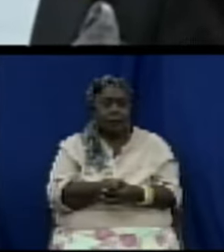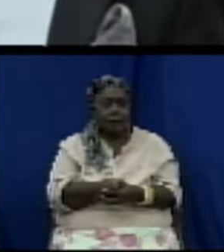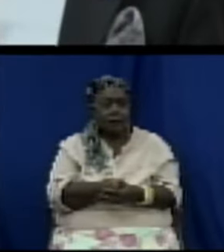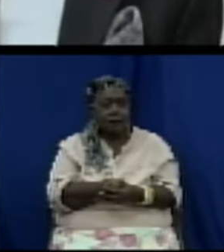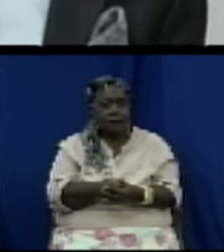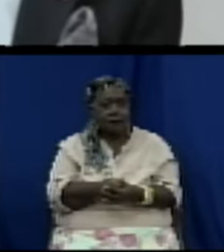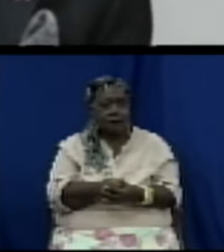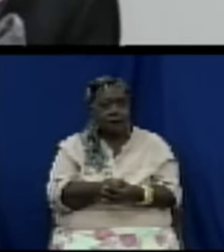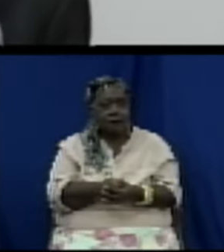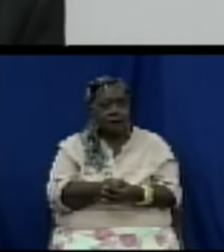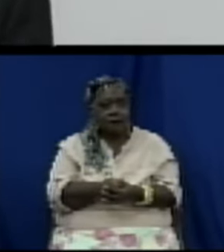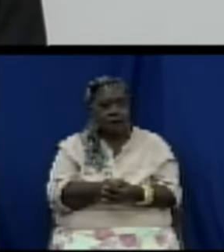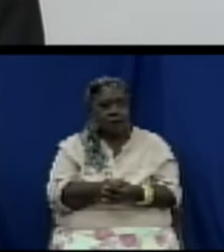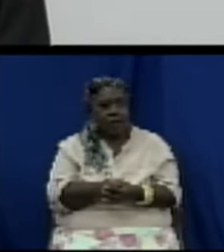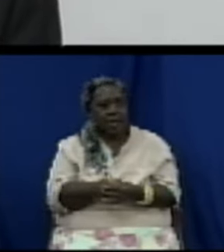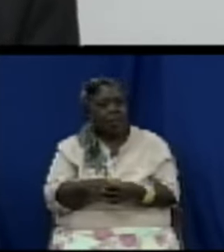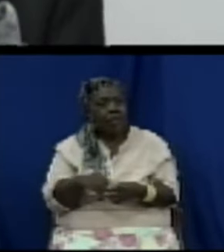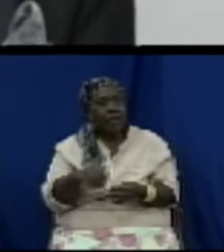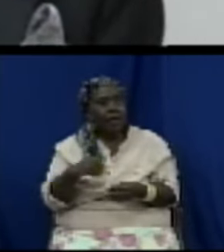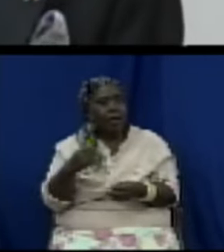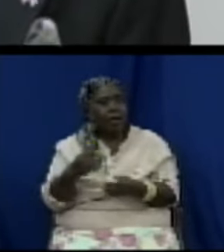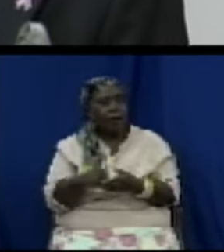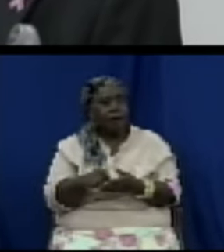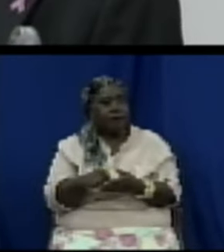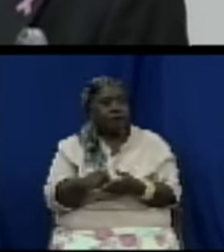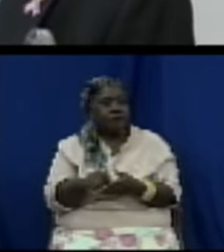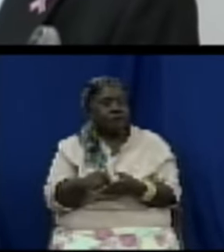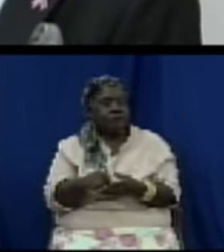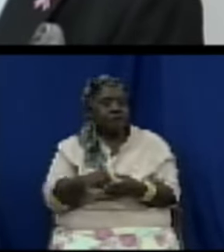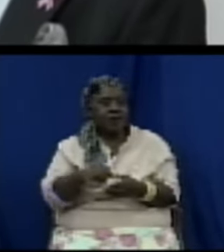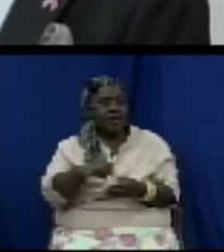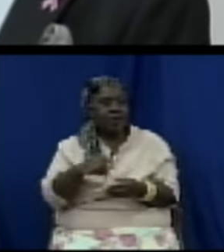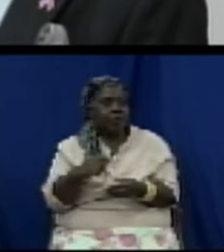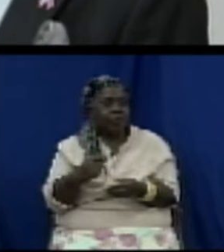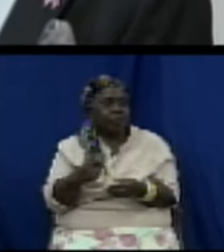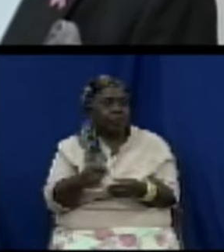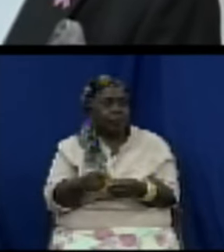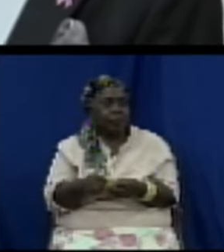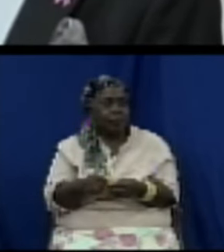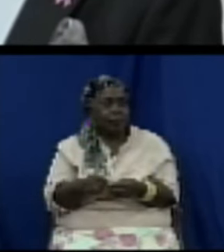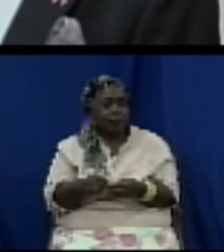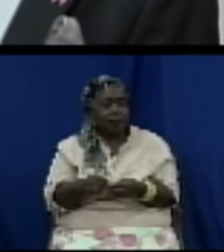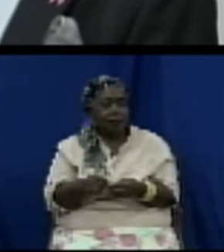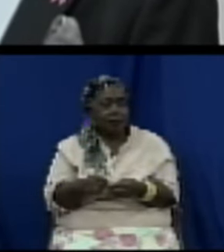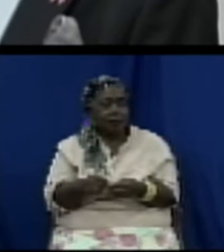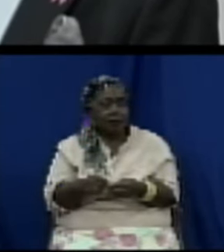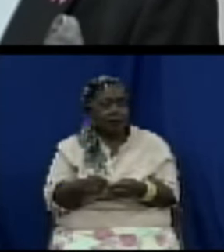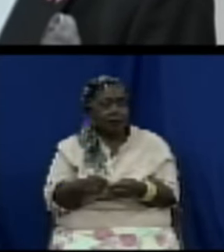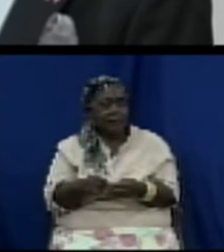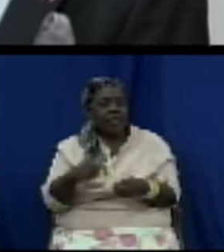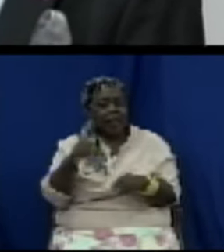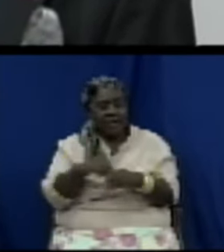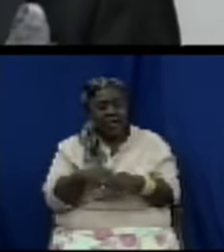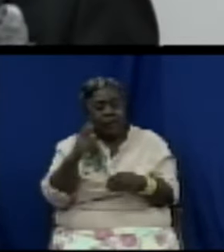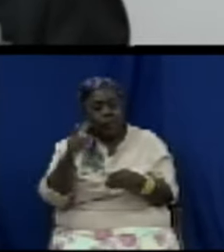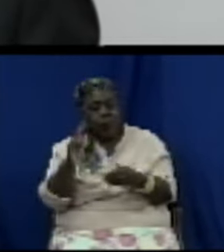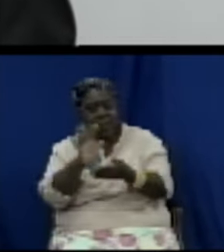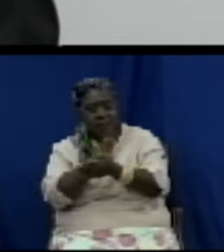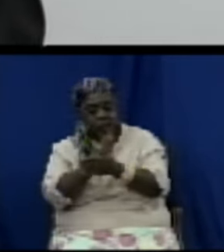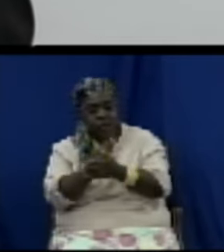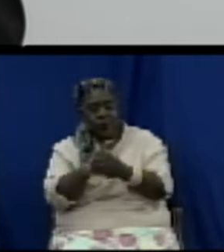we had a quiz at and who won I restored one that is